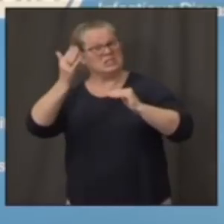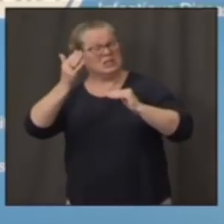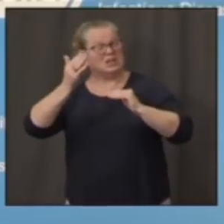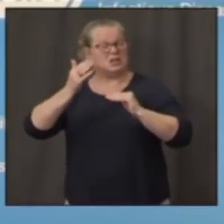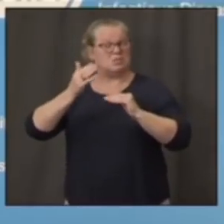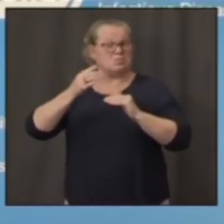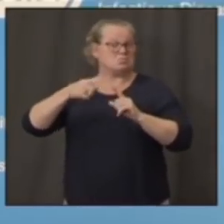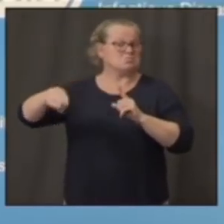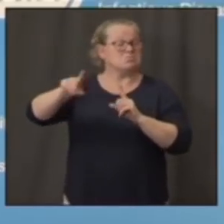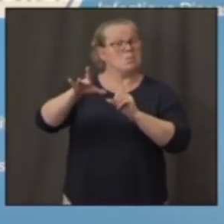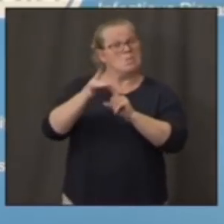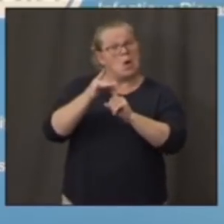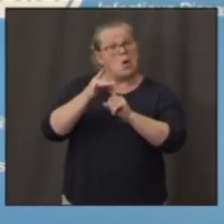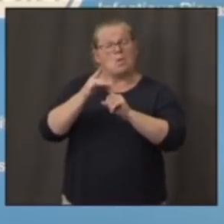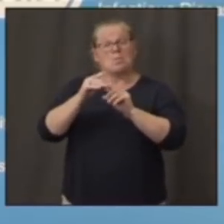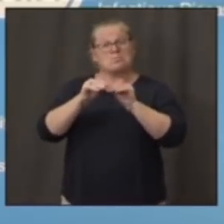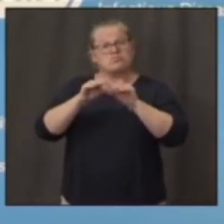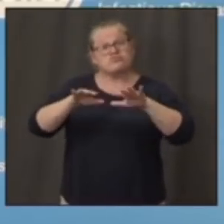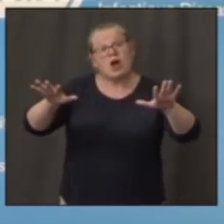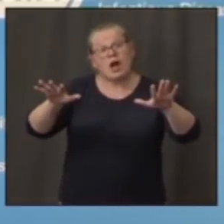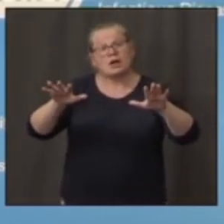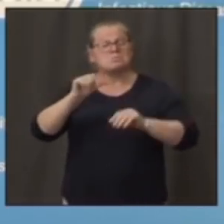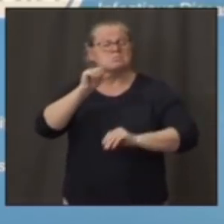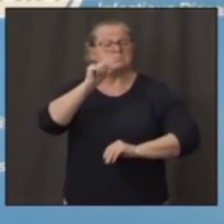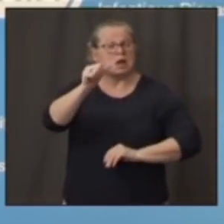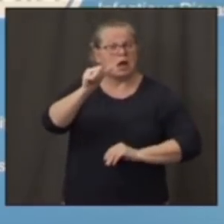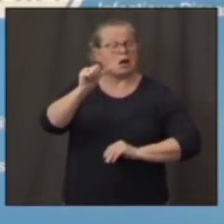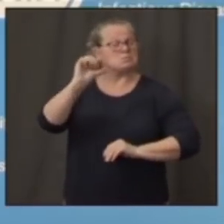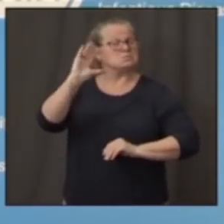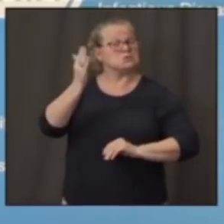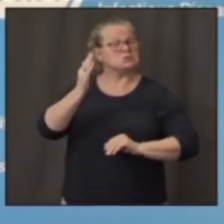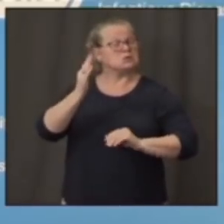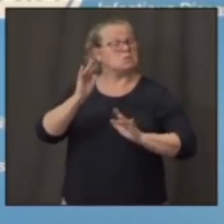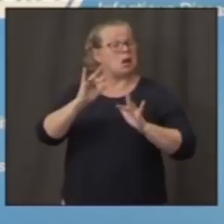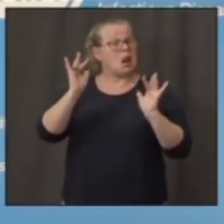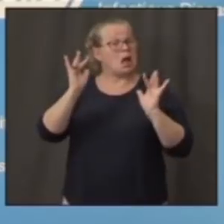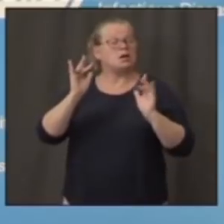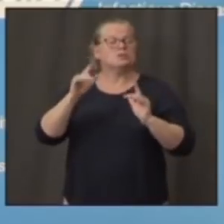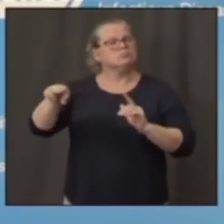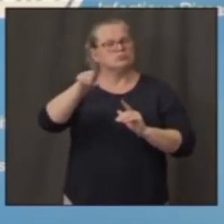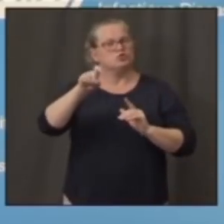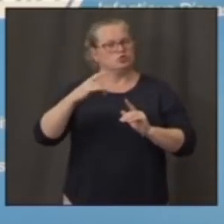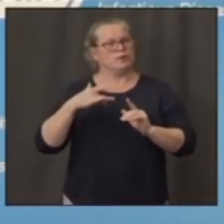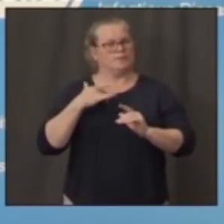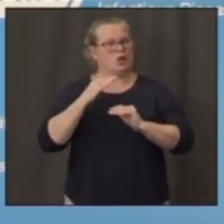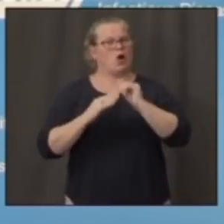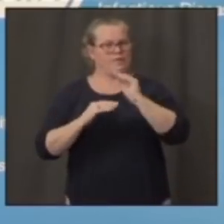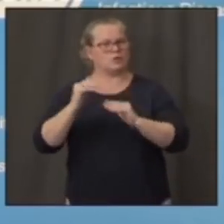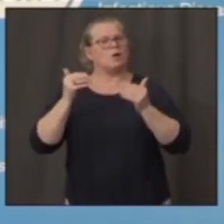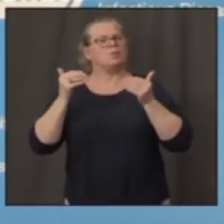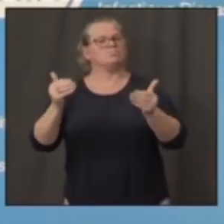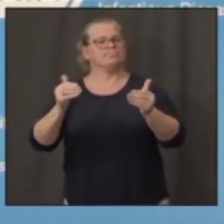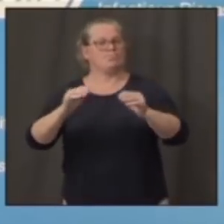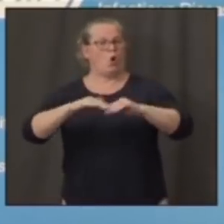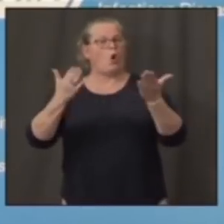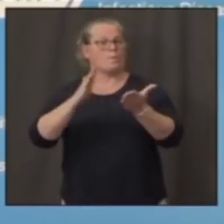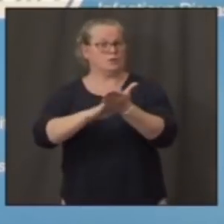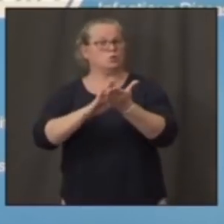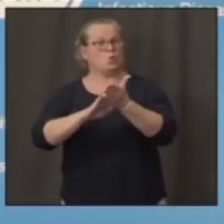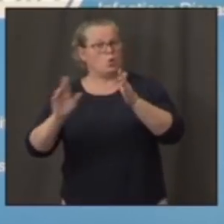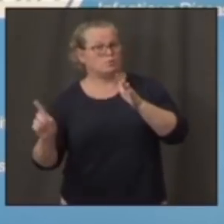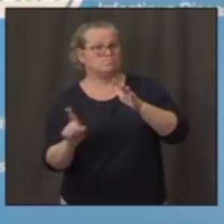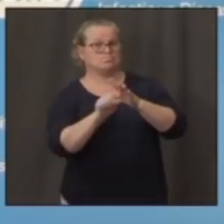infection spread, then you should feel okay about doing it, but making sure that you do the things that are